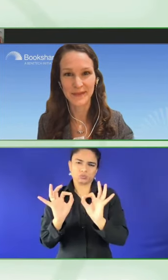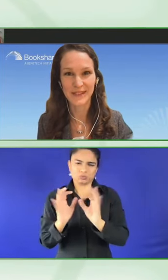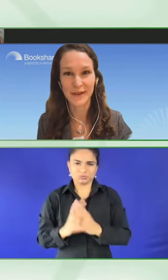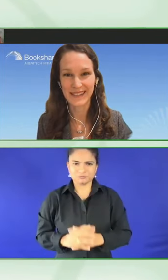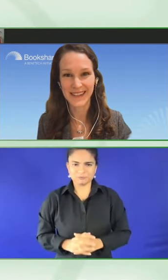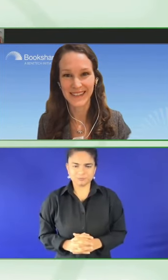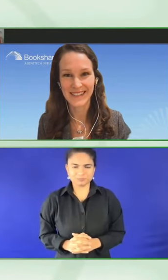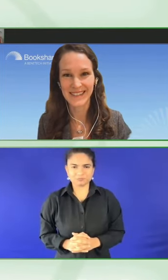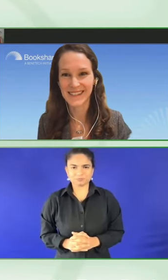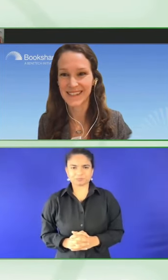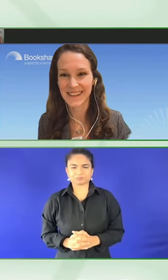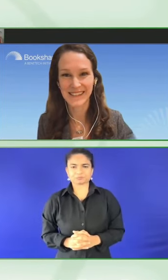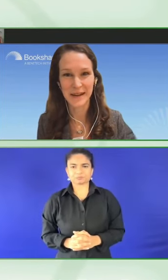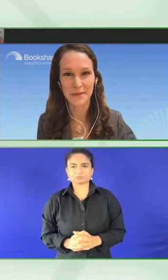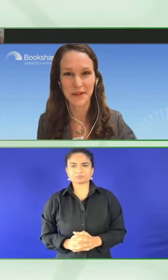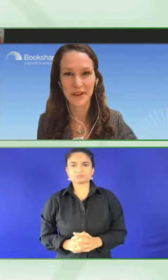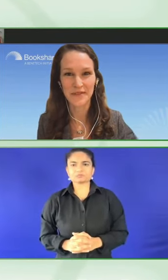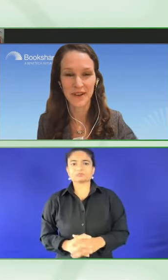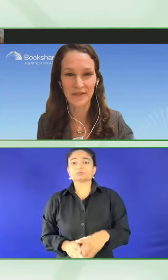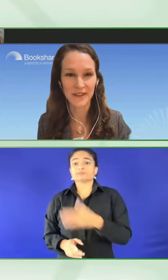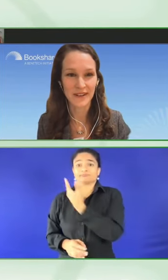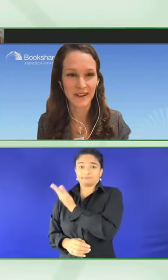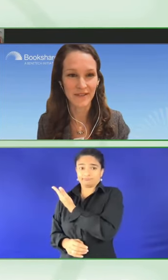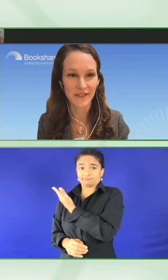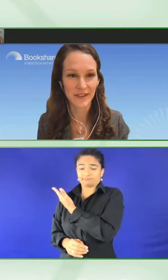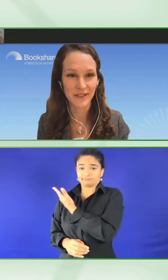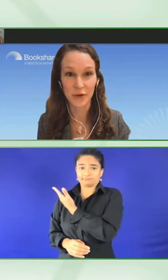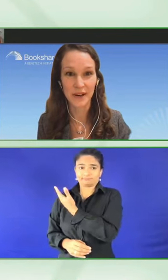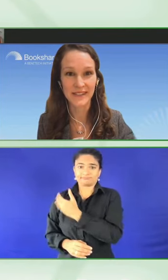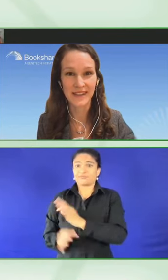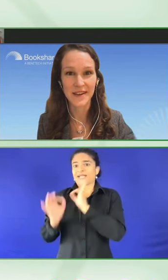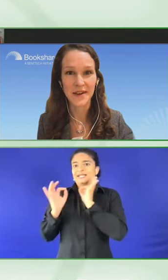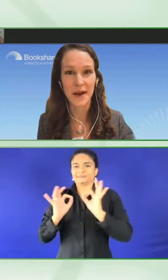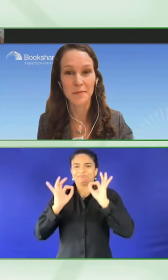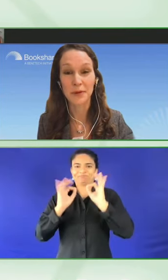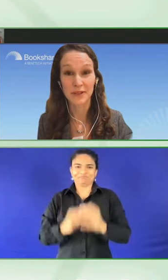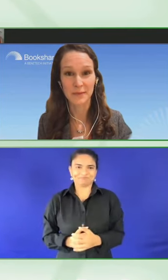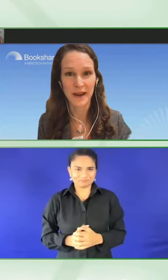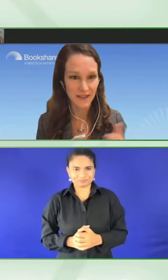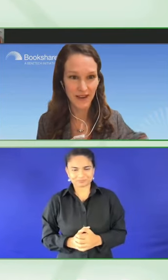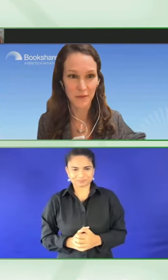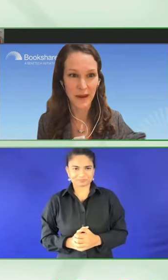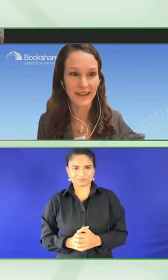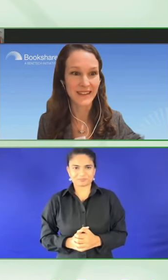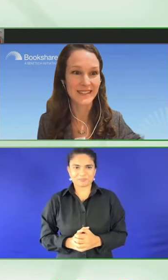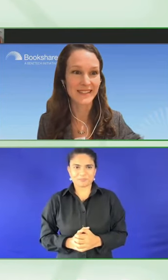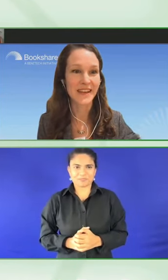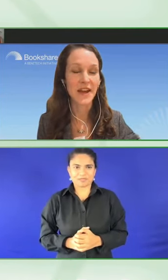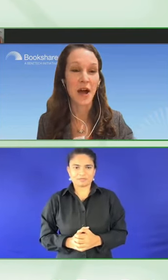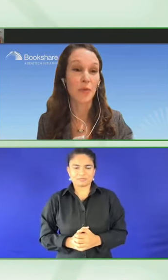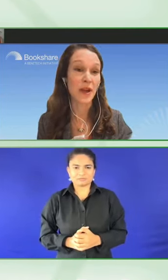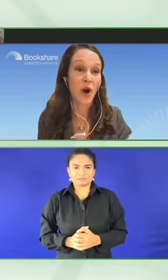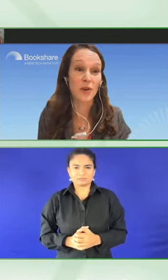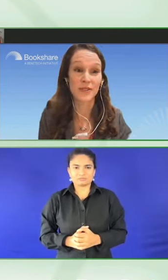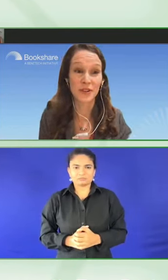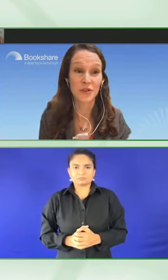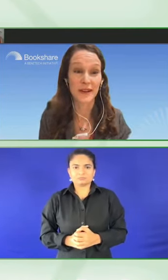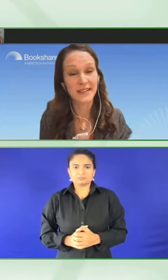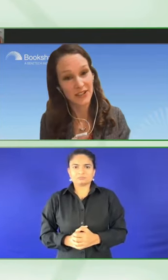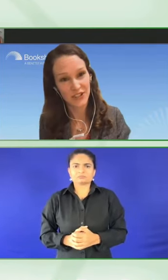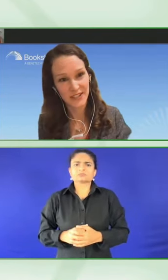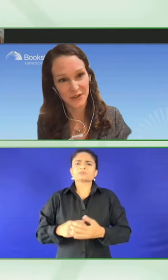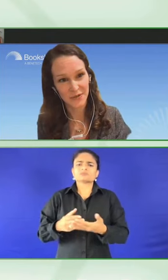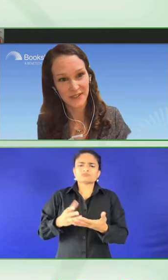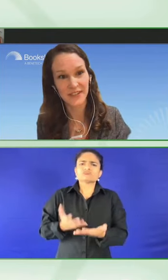I'm so excited to see the example of the stories produced by the other panelists. We also,